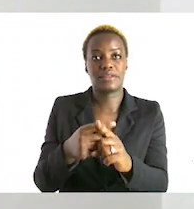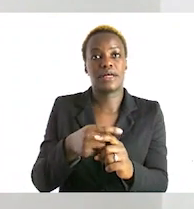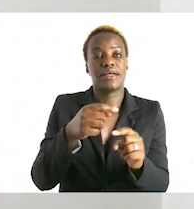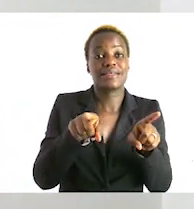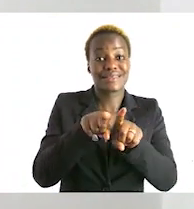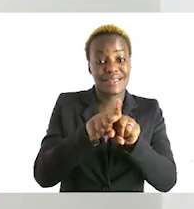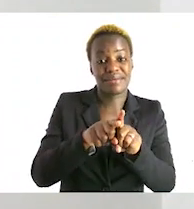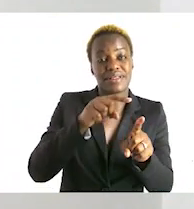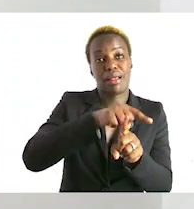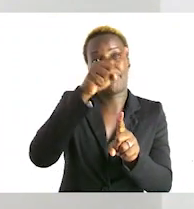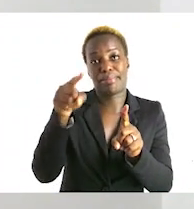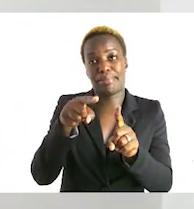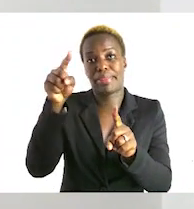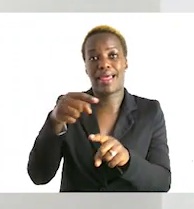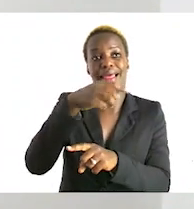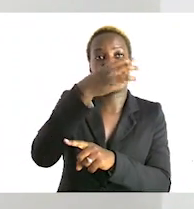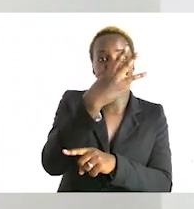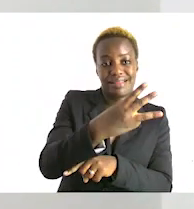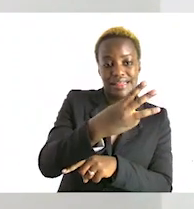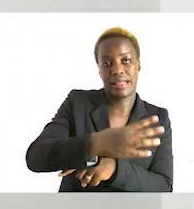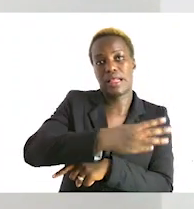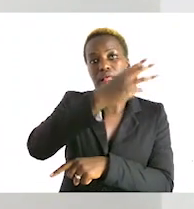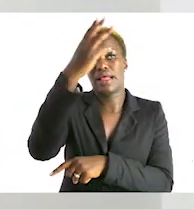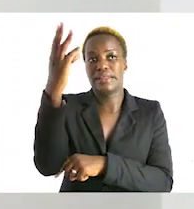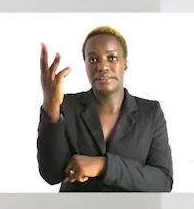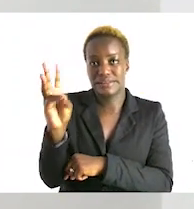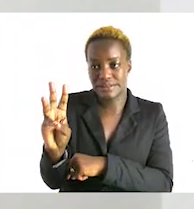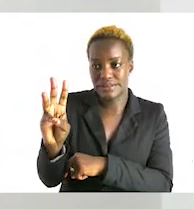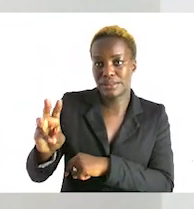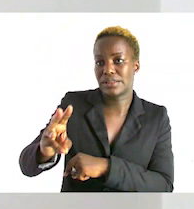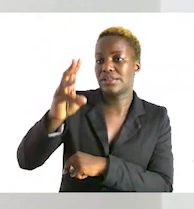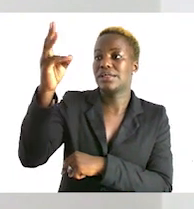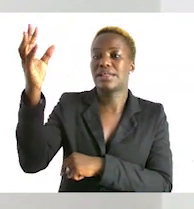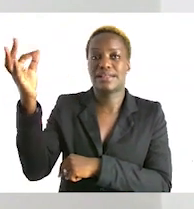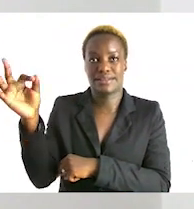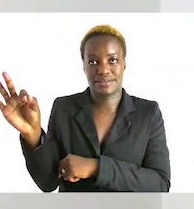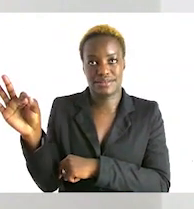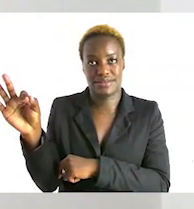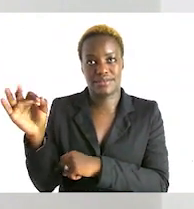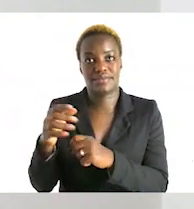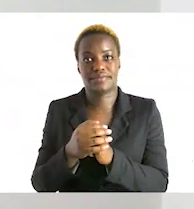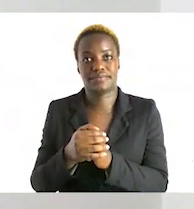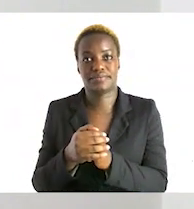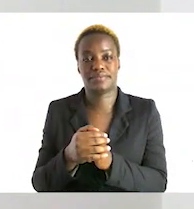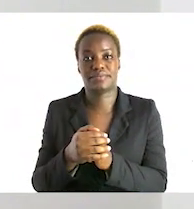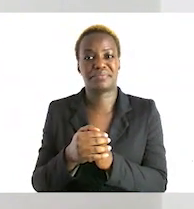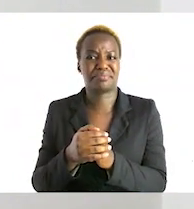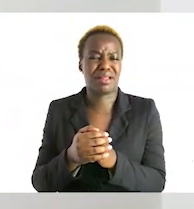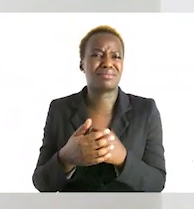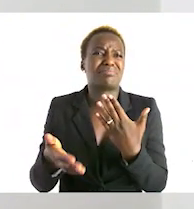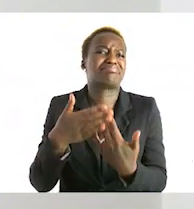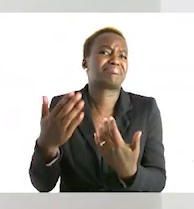six and nine which is the total nine but now there's also a shorter way of doing